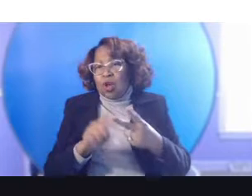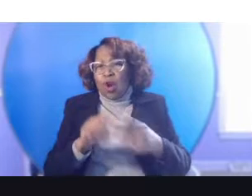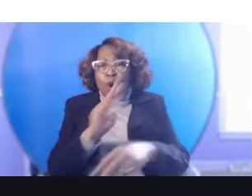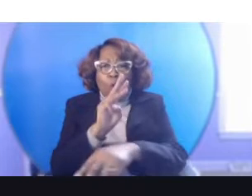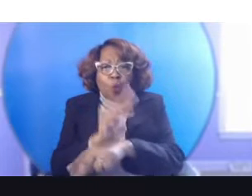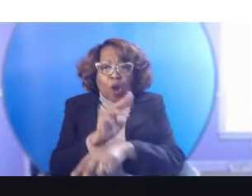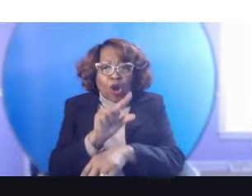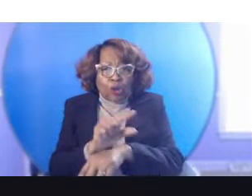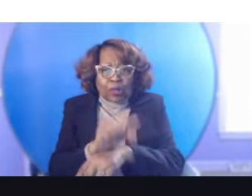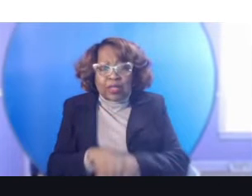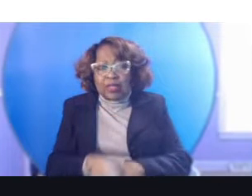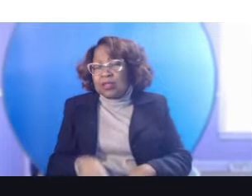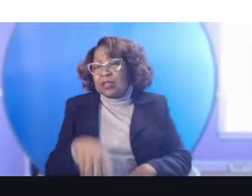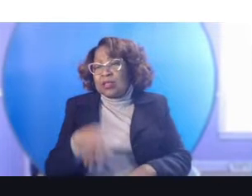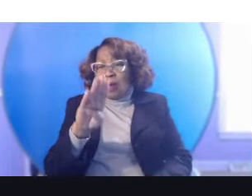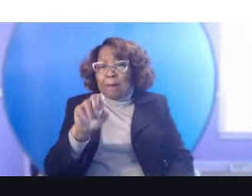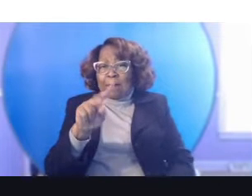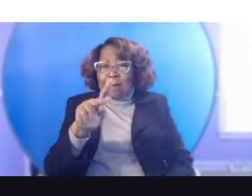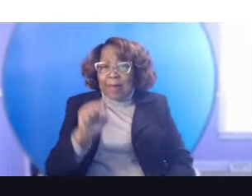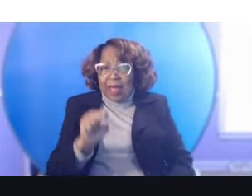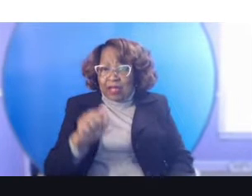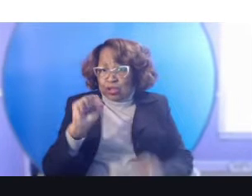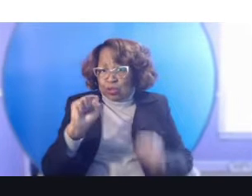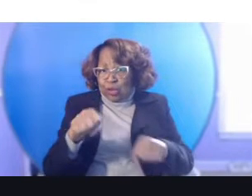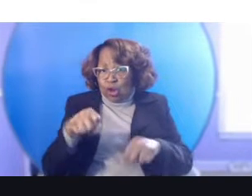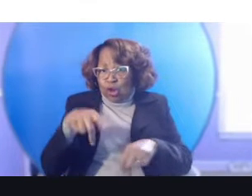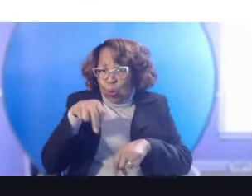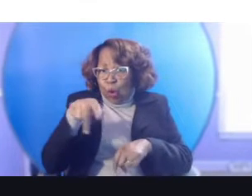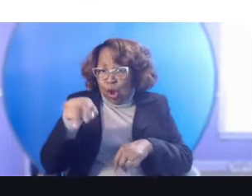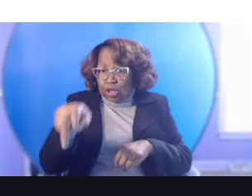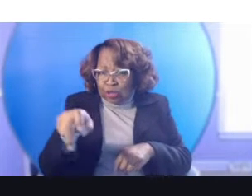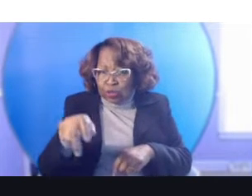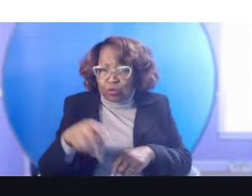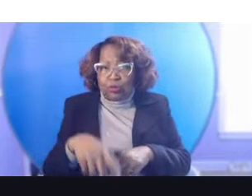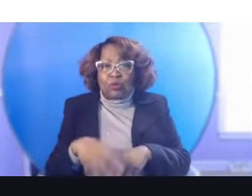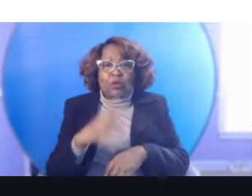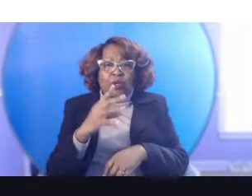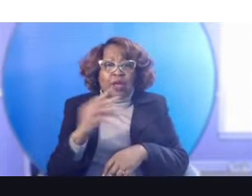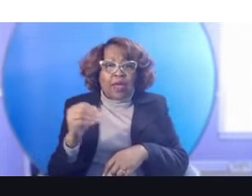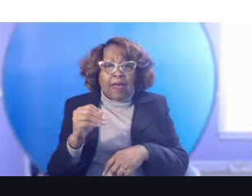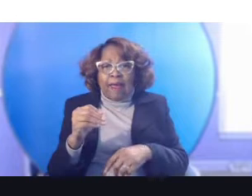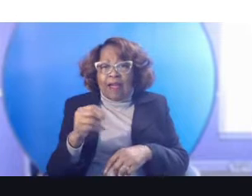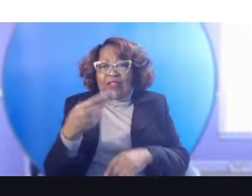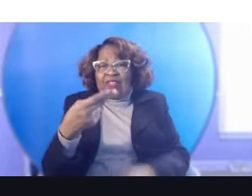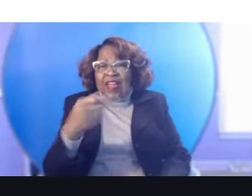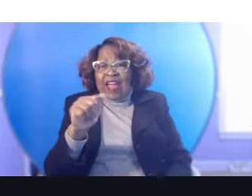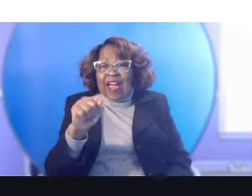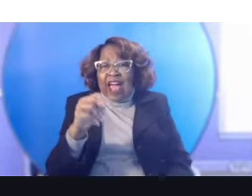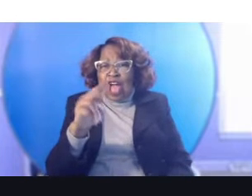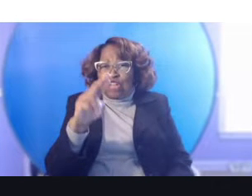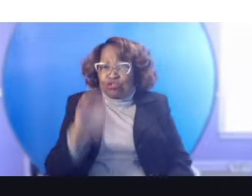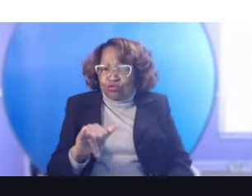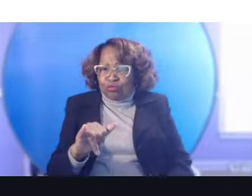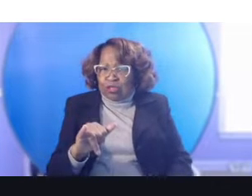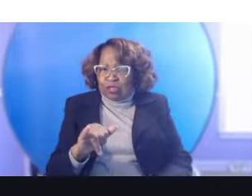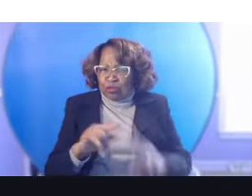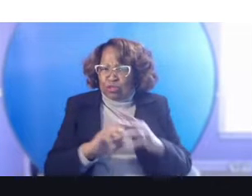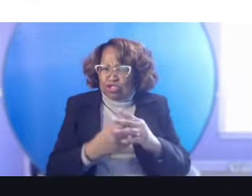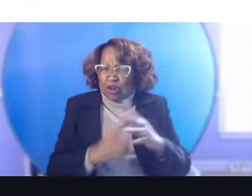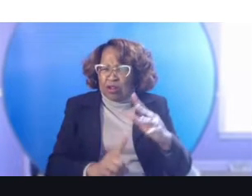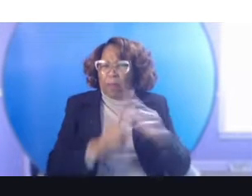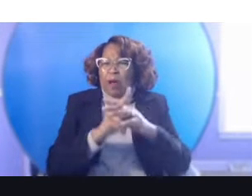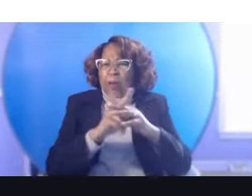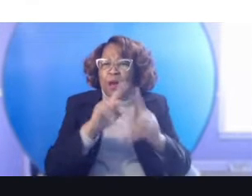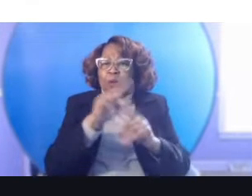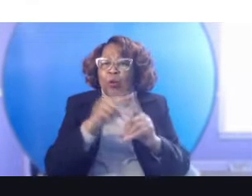Banks that we walked to and, and three, you know, all are starting to pop up right as we were moving out. So it